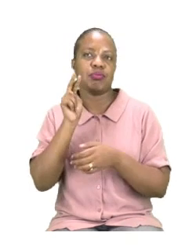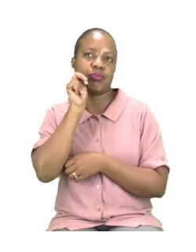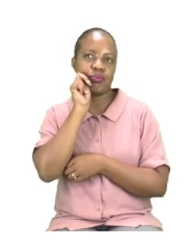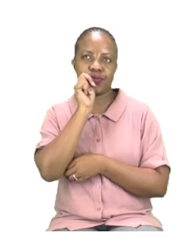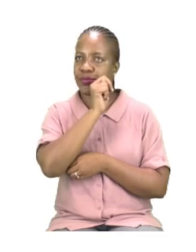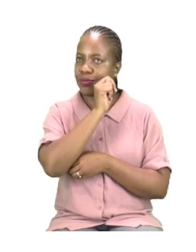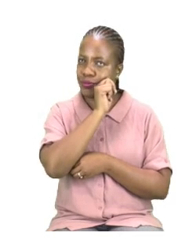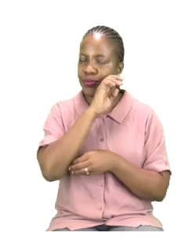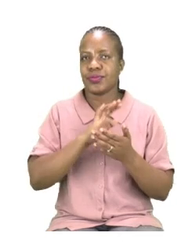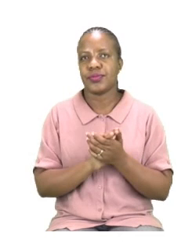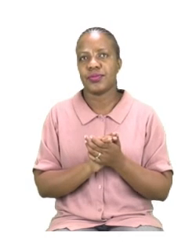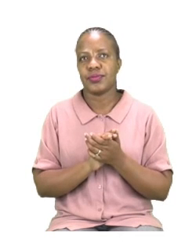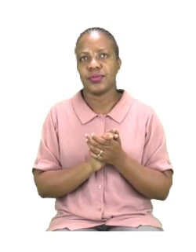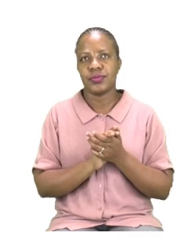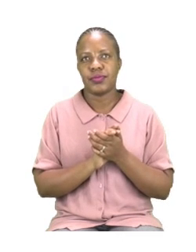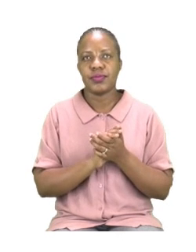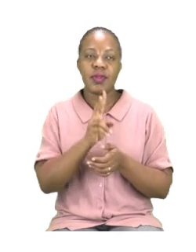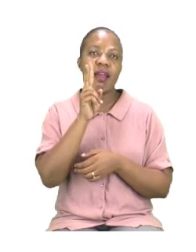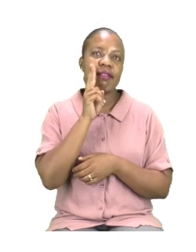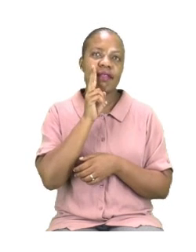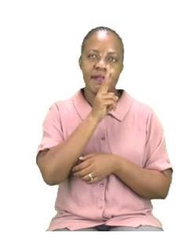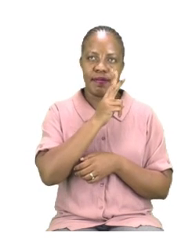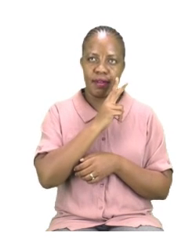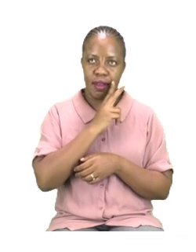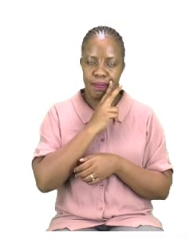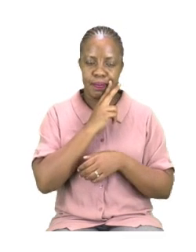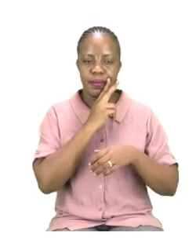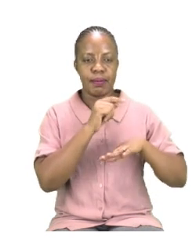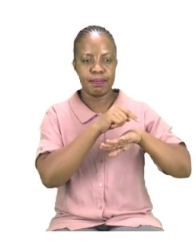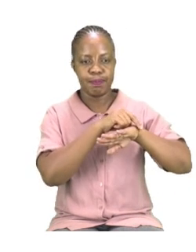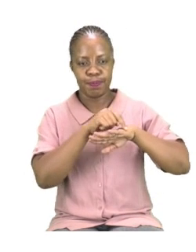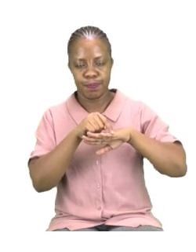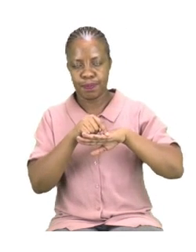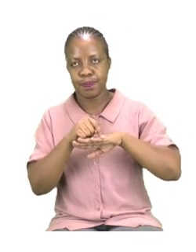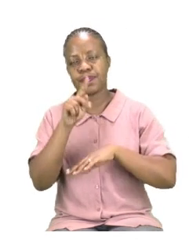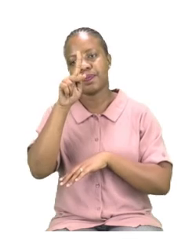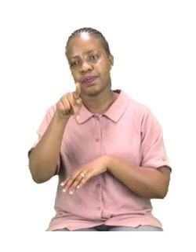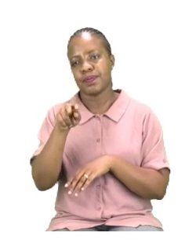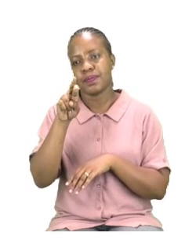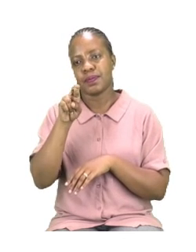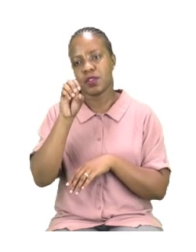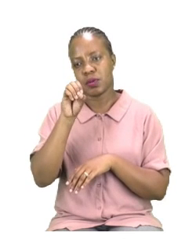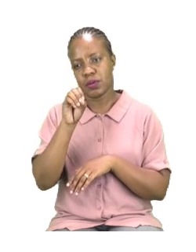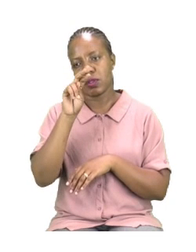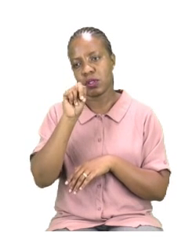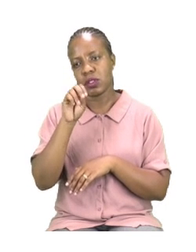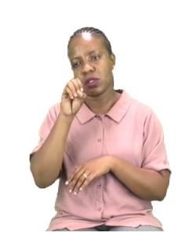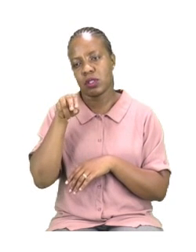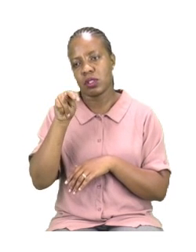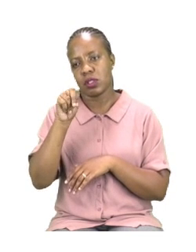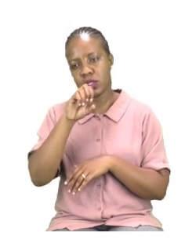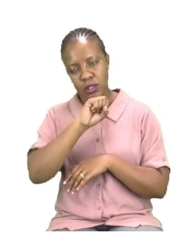underlining the verbs and circling the pronouns, the next thing that you need to do is to color